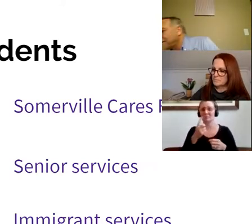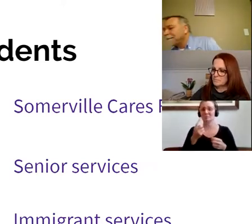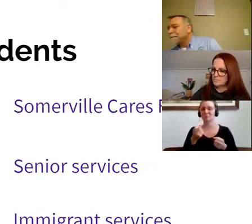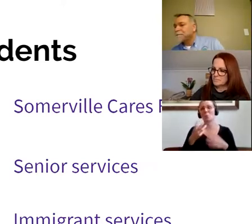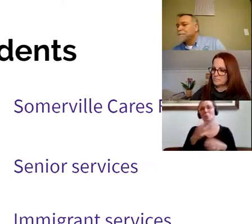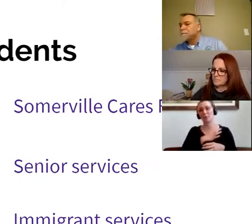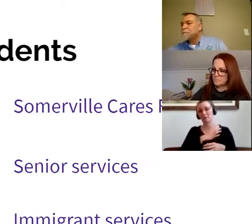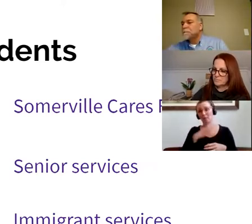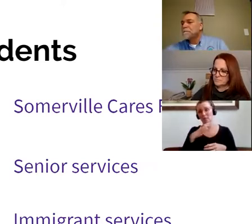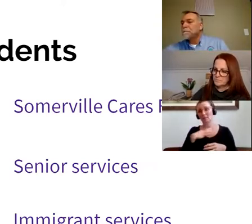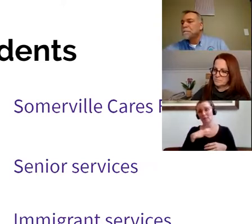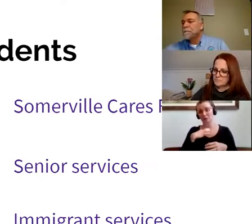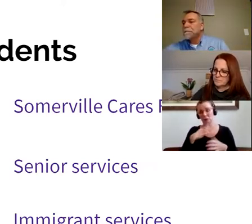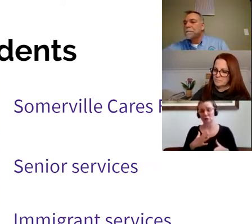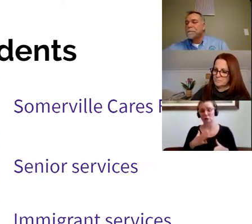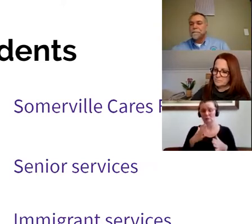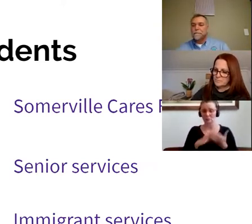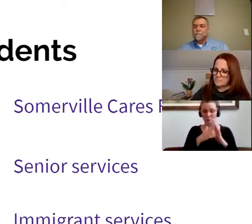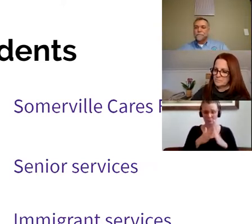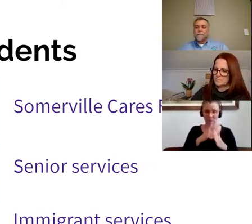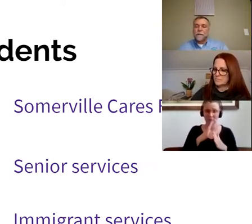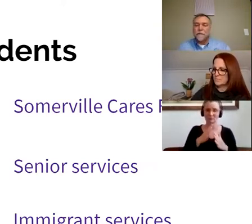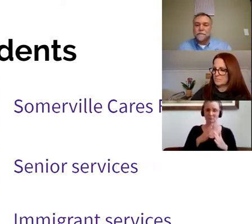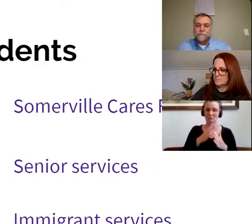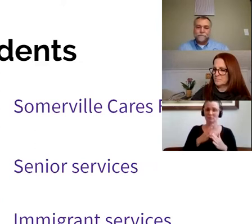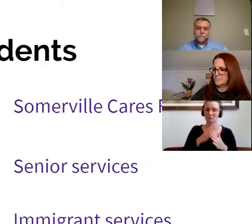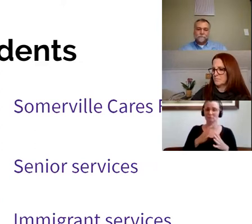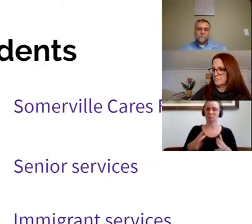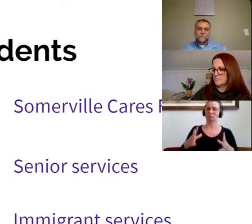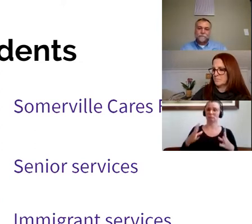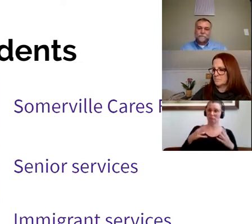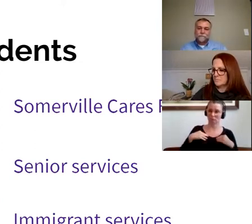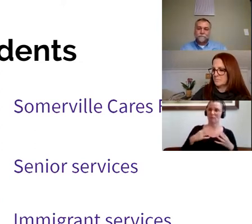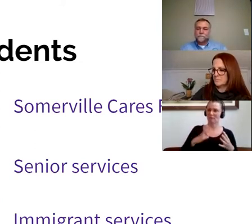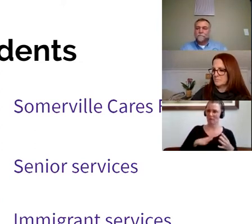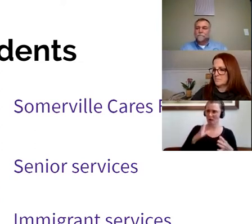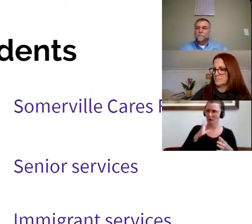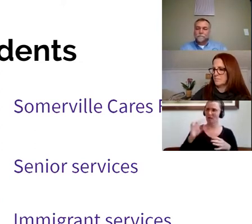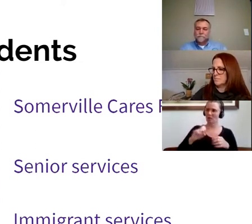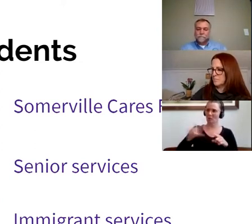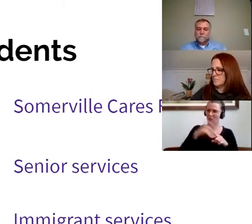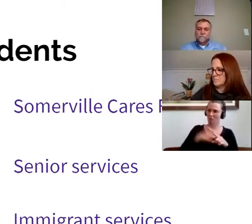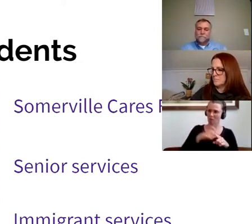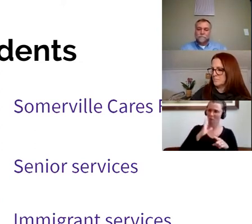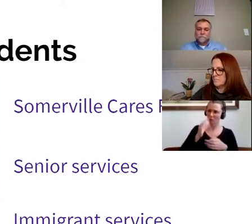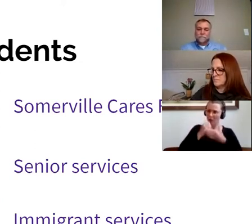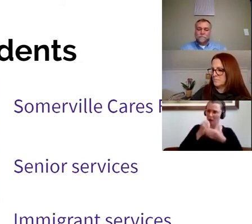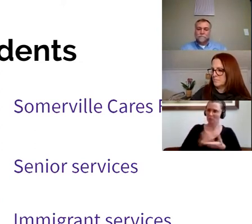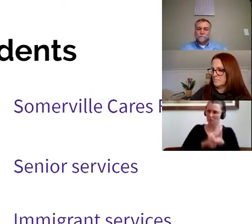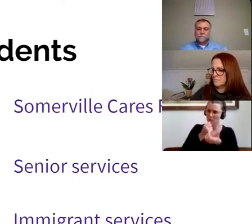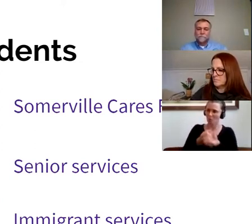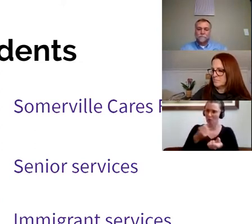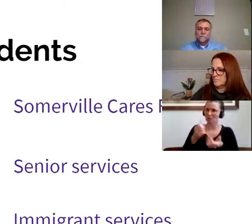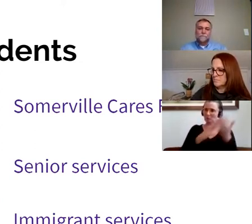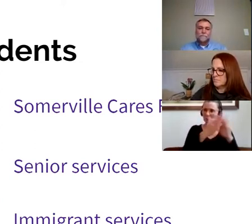have pitched in to help take resident health and social service calls. And we've been offering support and referring to other staff as needed.